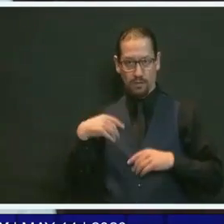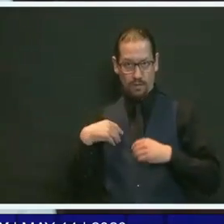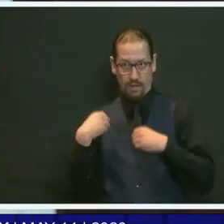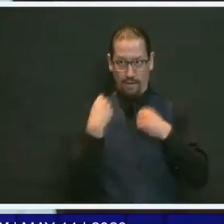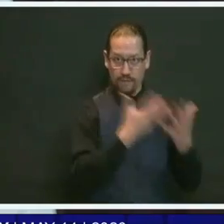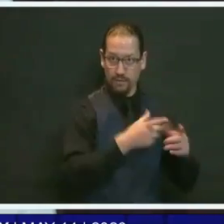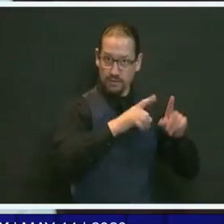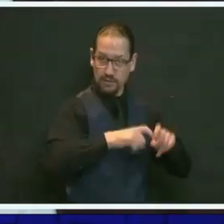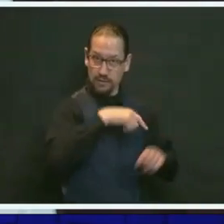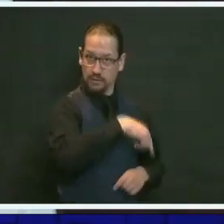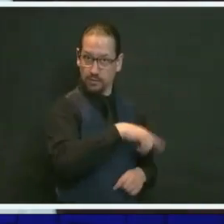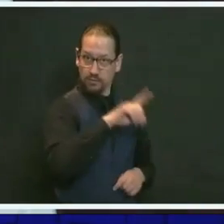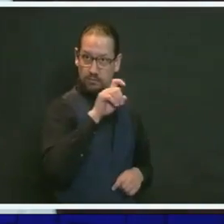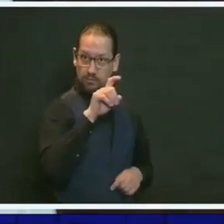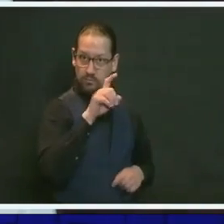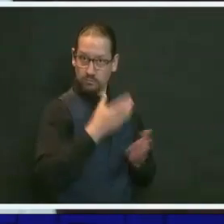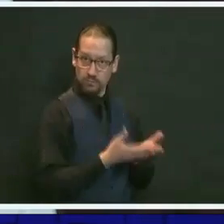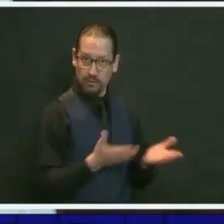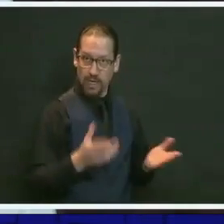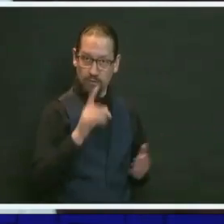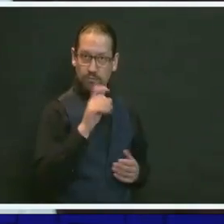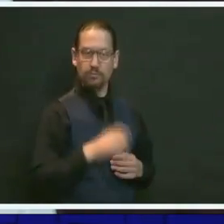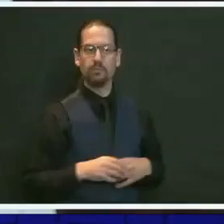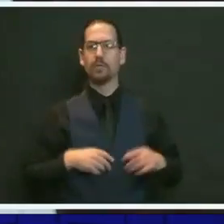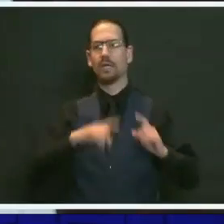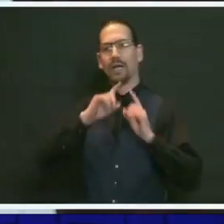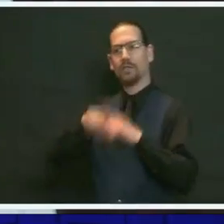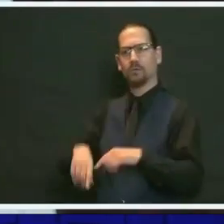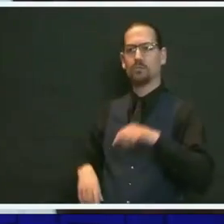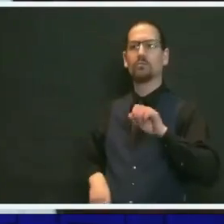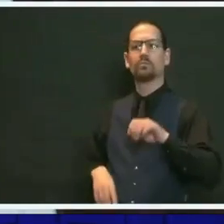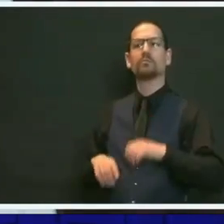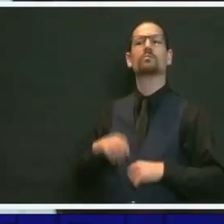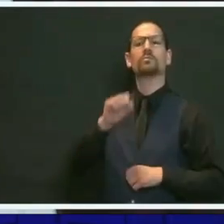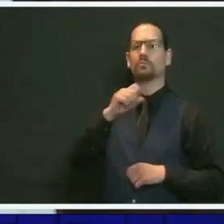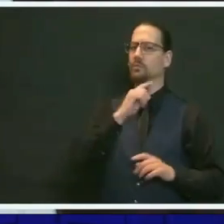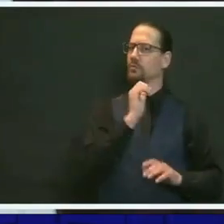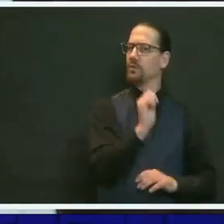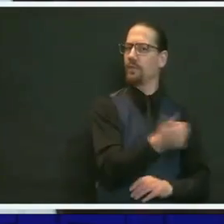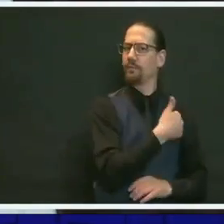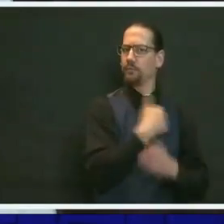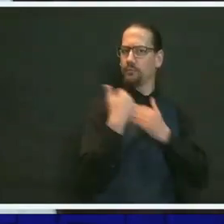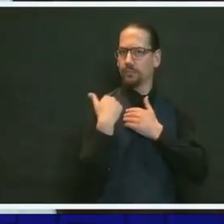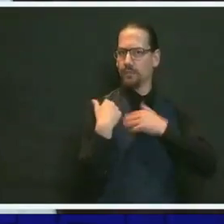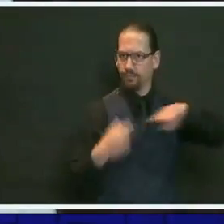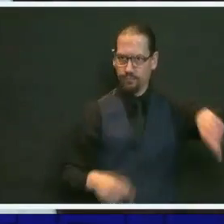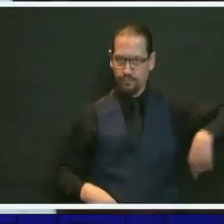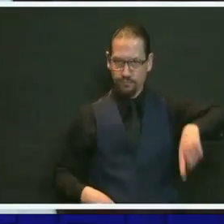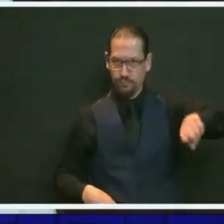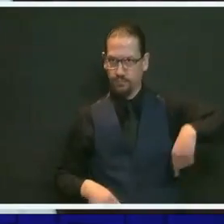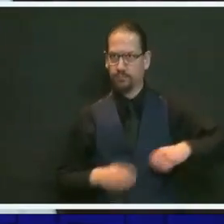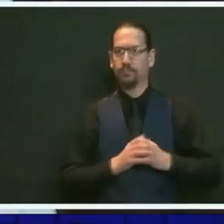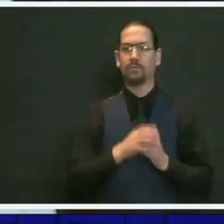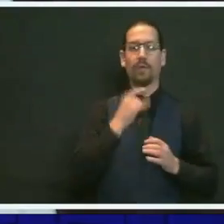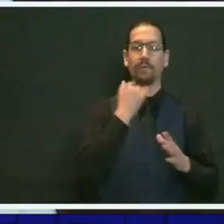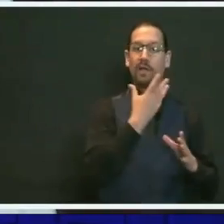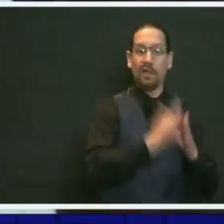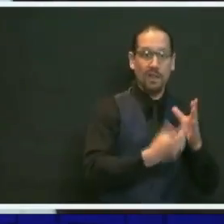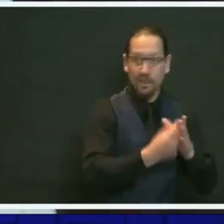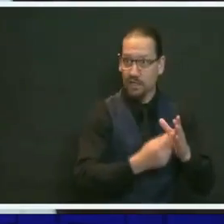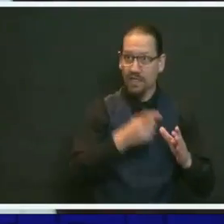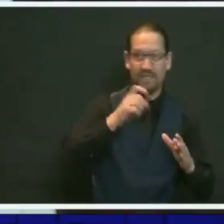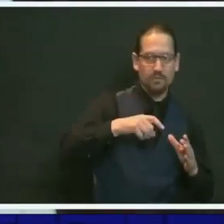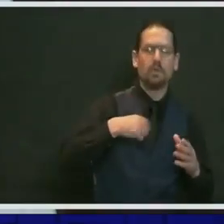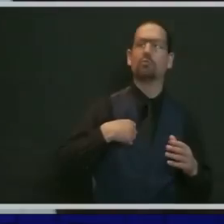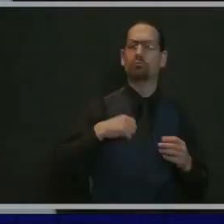are the sole accountable entity to do it, and we want to make sure that we fill in any gaps and help push them in the direction